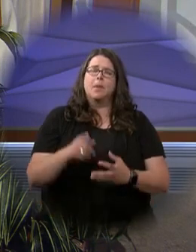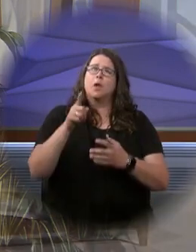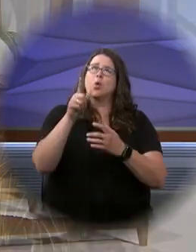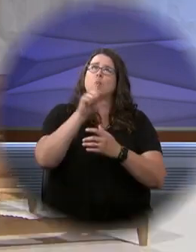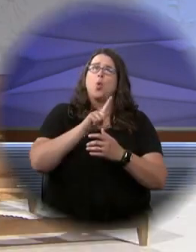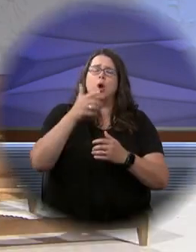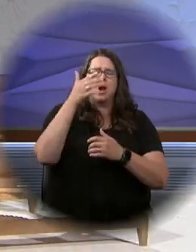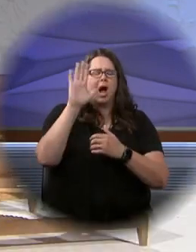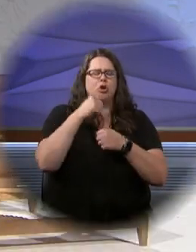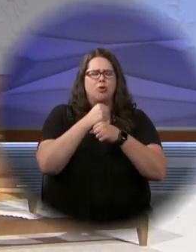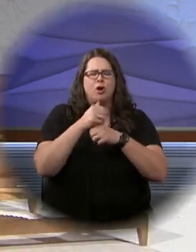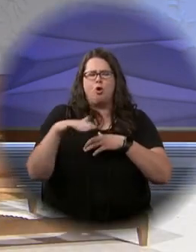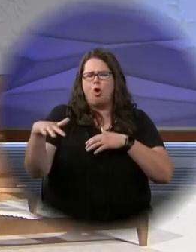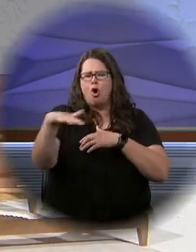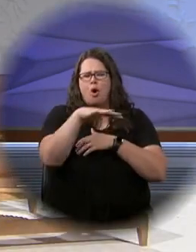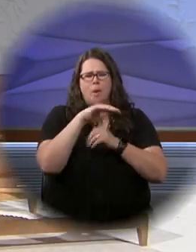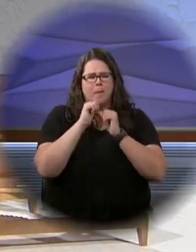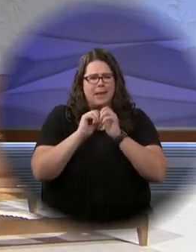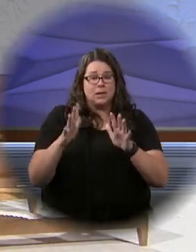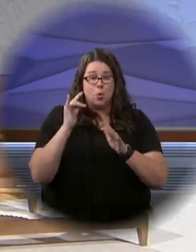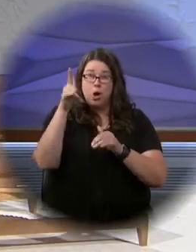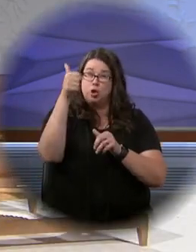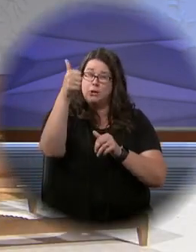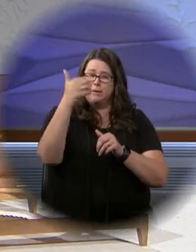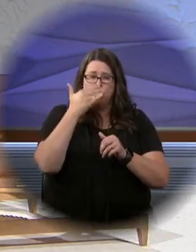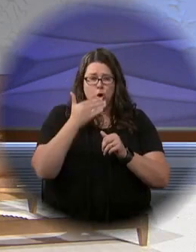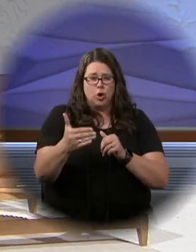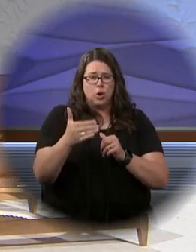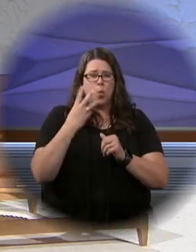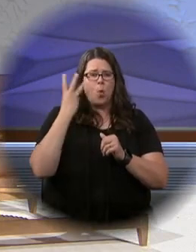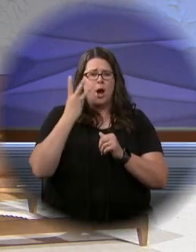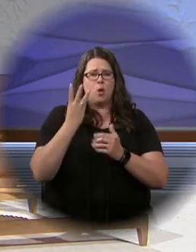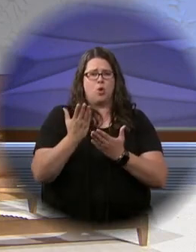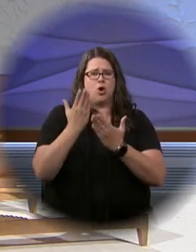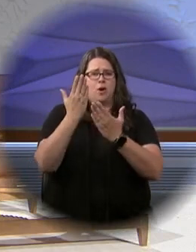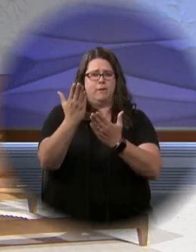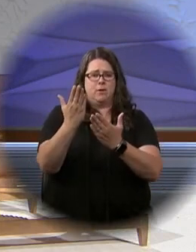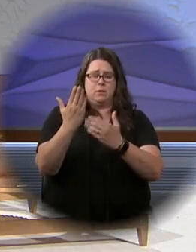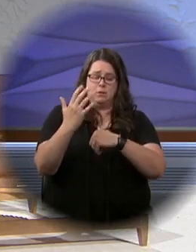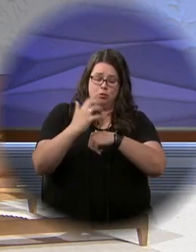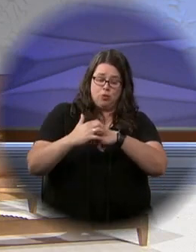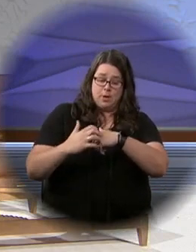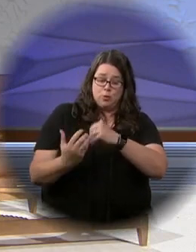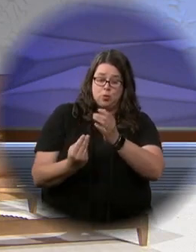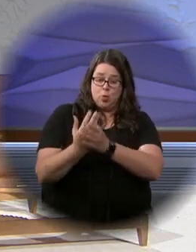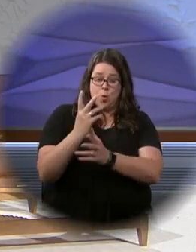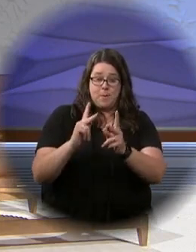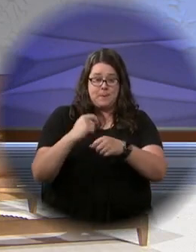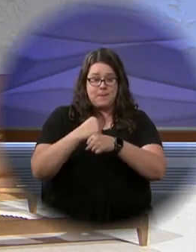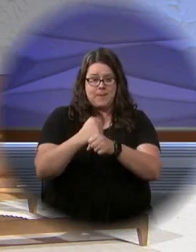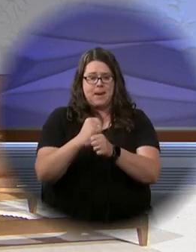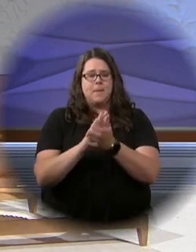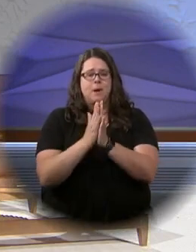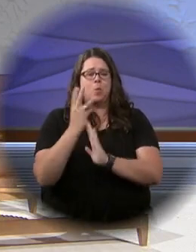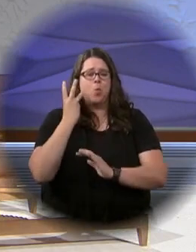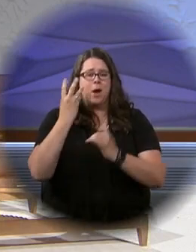Blessed are you, Lord God of all creation. For through your goodness, we have received the wine we offer you. Fruit of the vine and work of human hands. It will become our